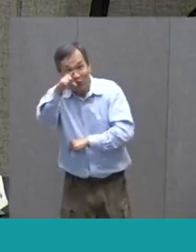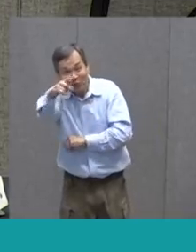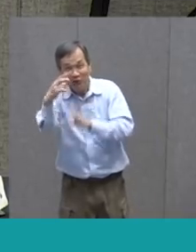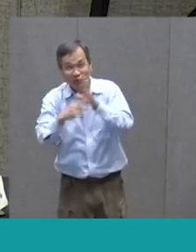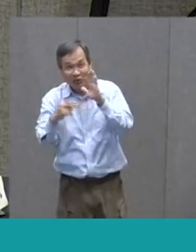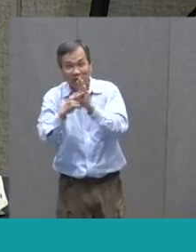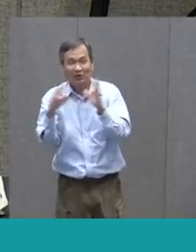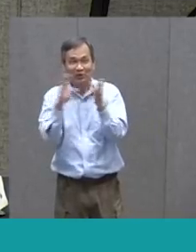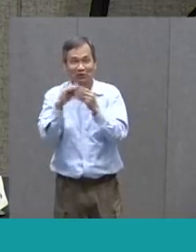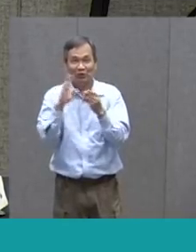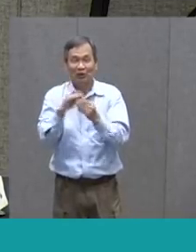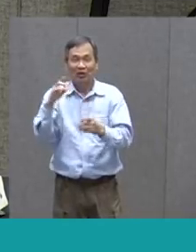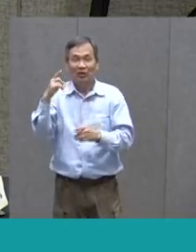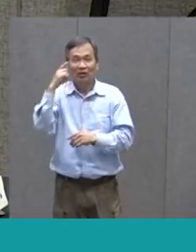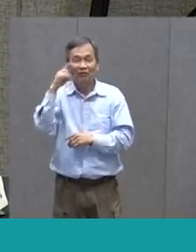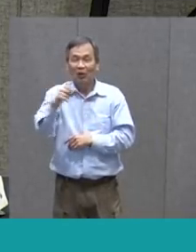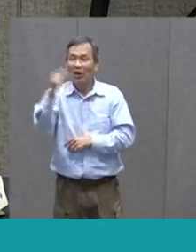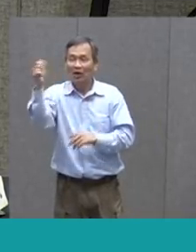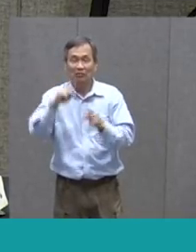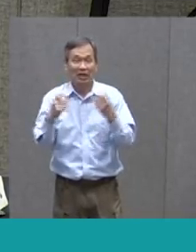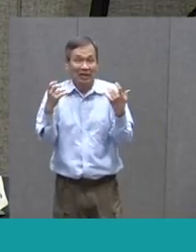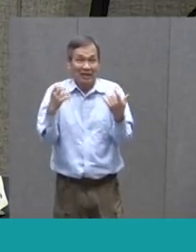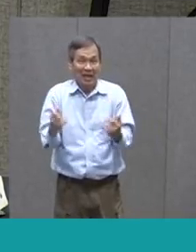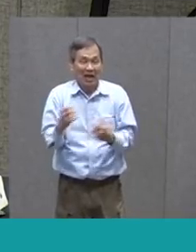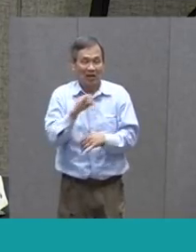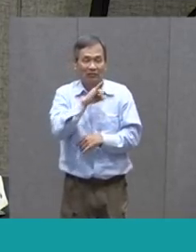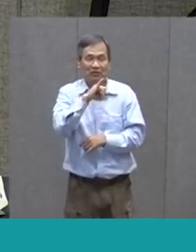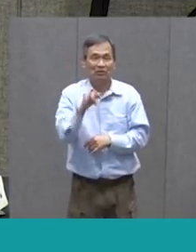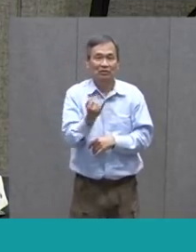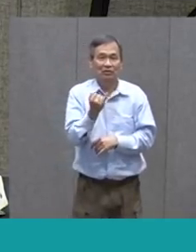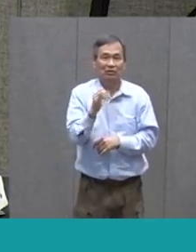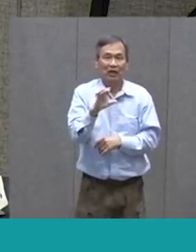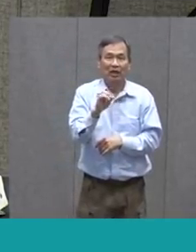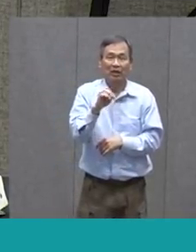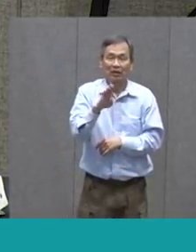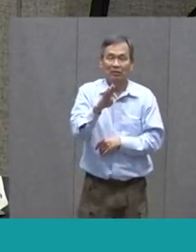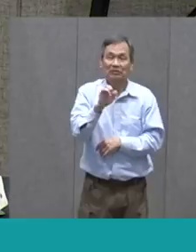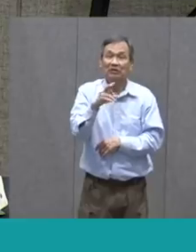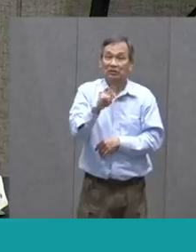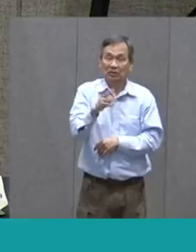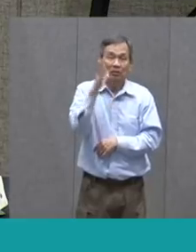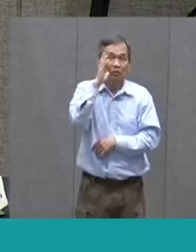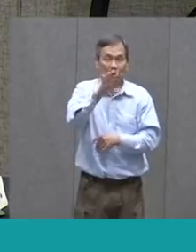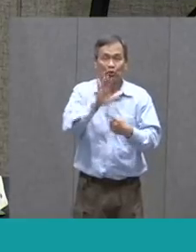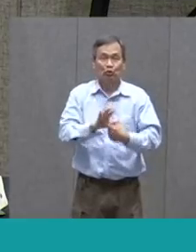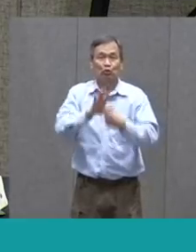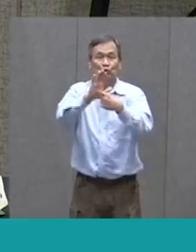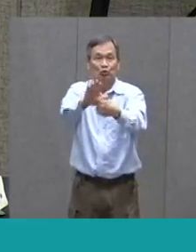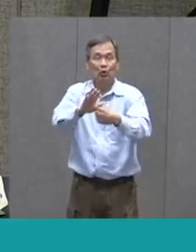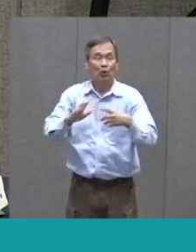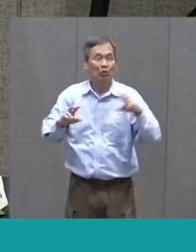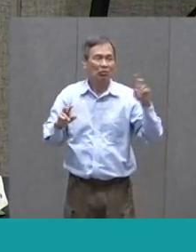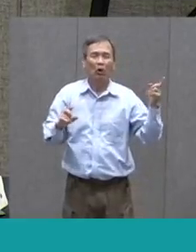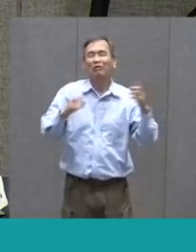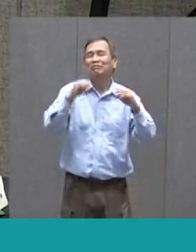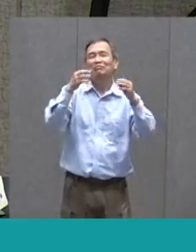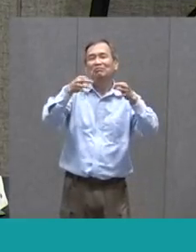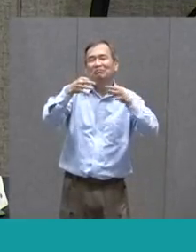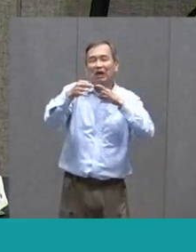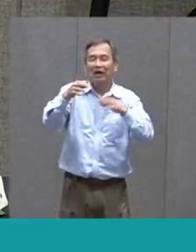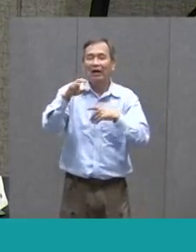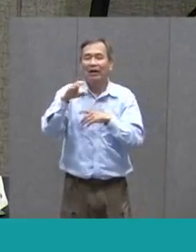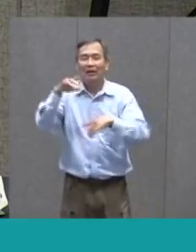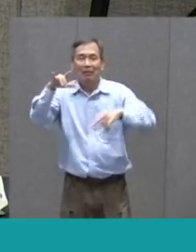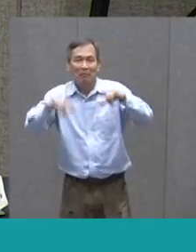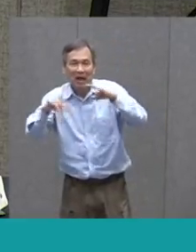And do Miss Jacobson is going to go over An assignment here To teach you about puppetry And making some different